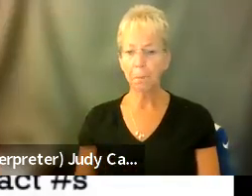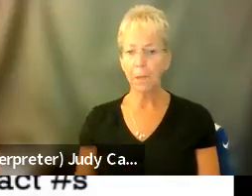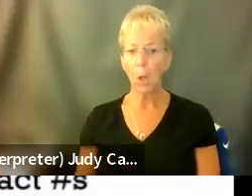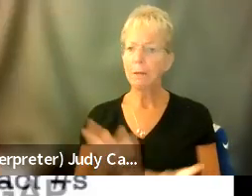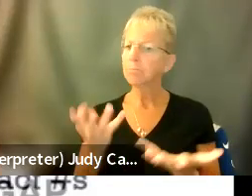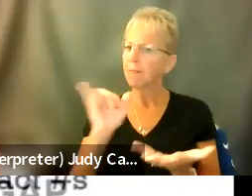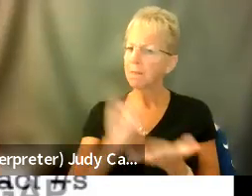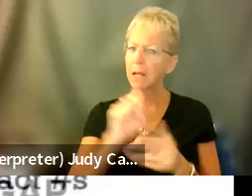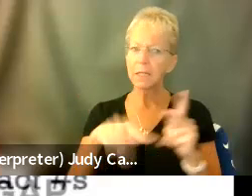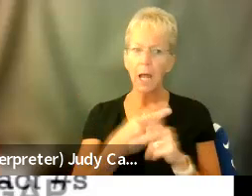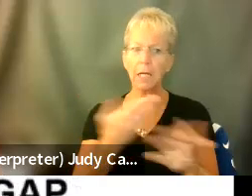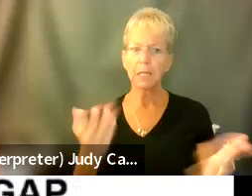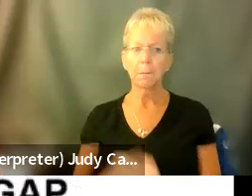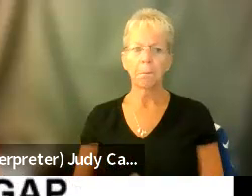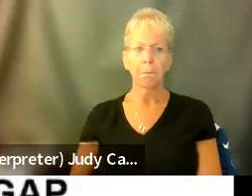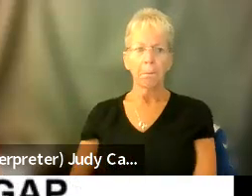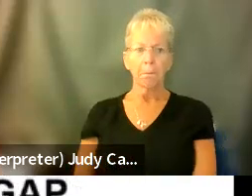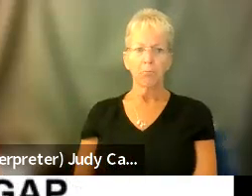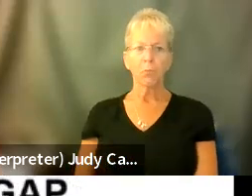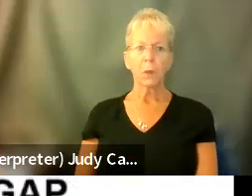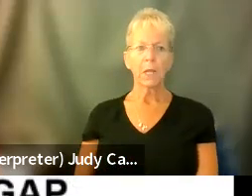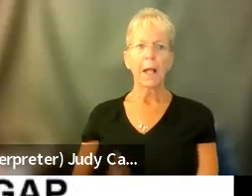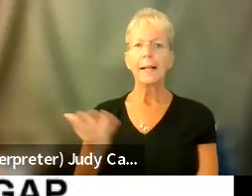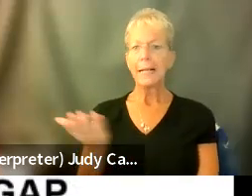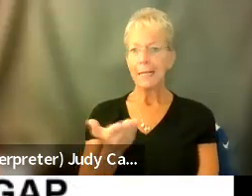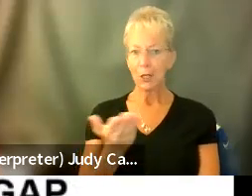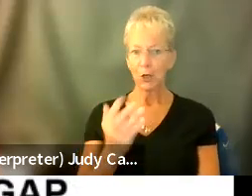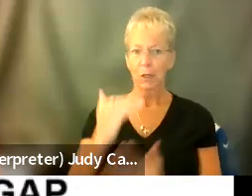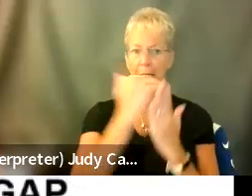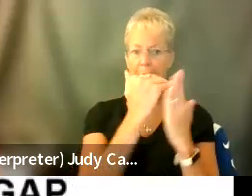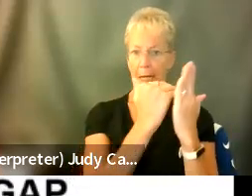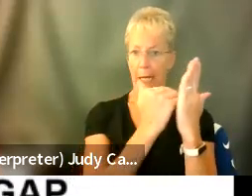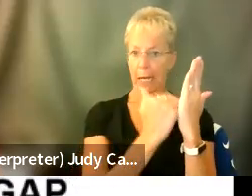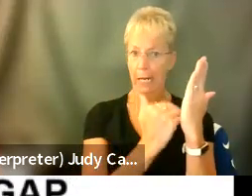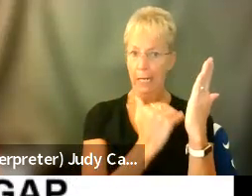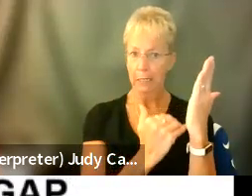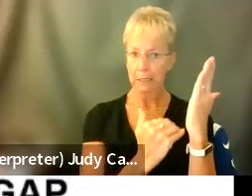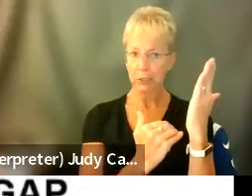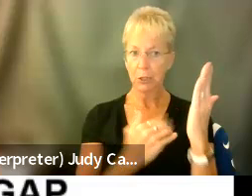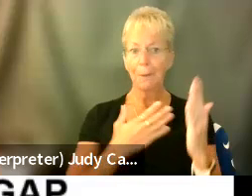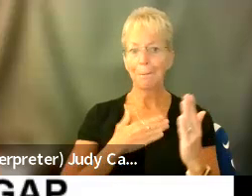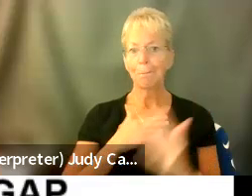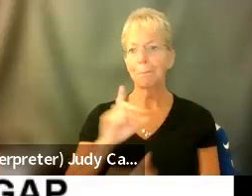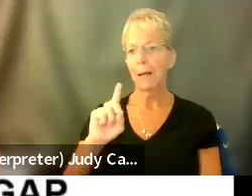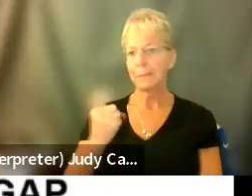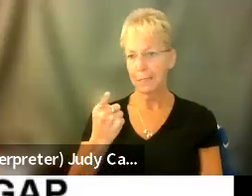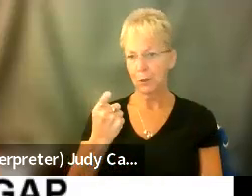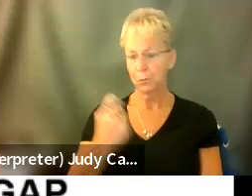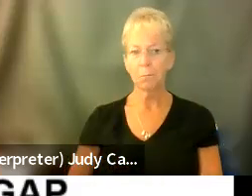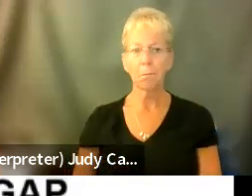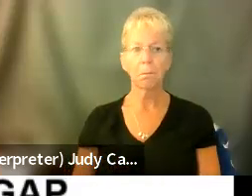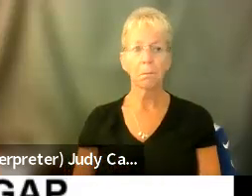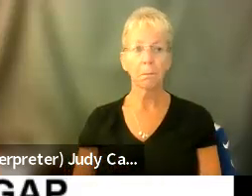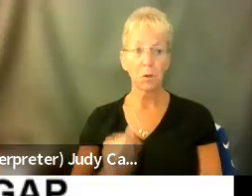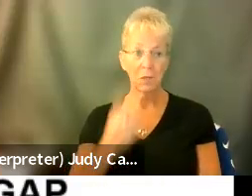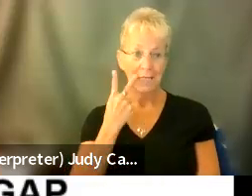things like that. So here's kind of a list of, um, most of my diagnoses. And as you